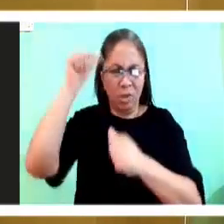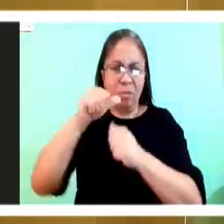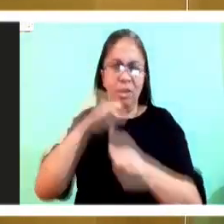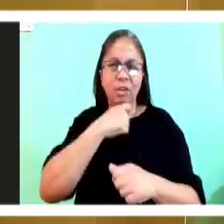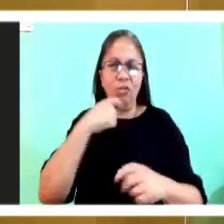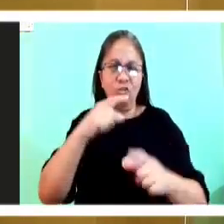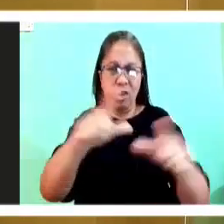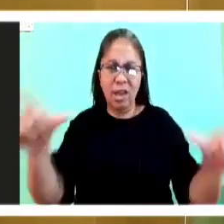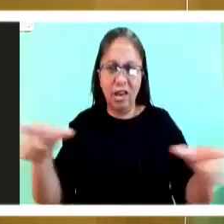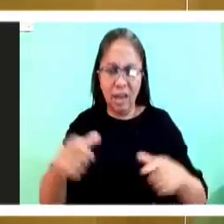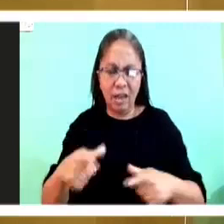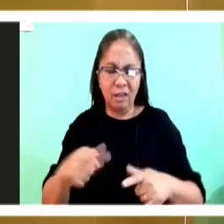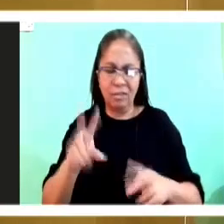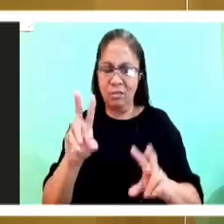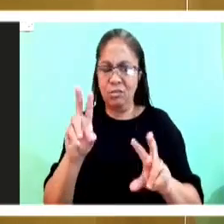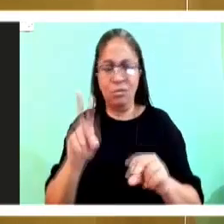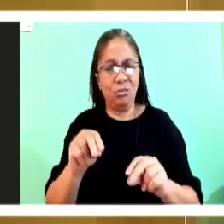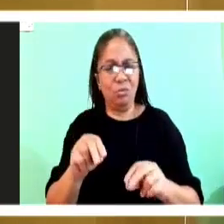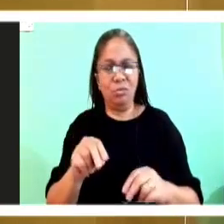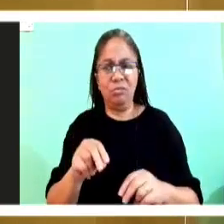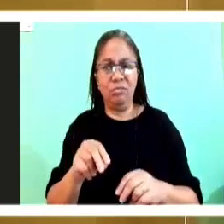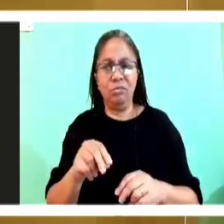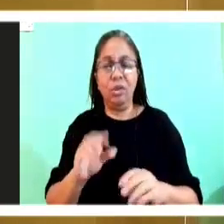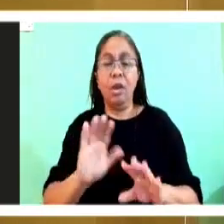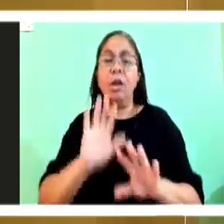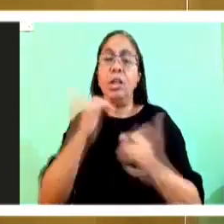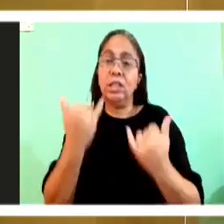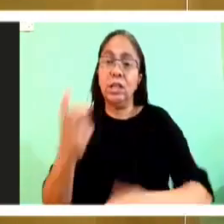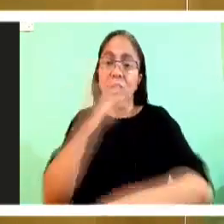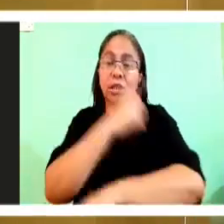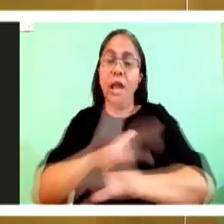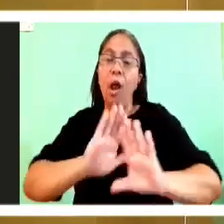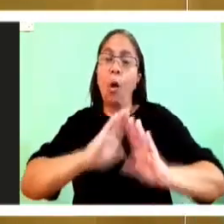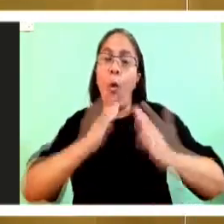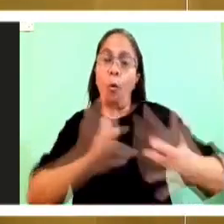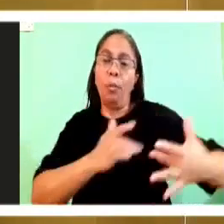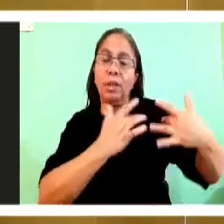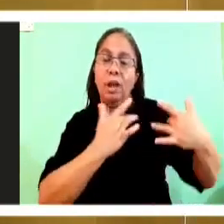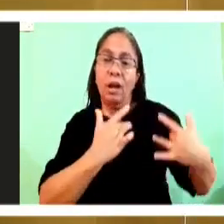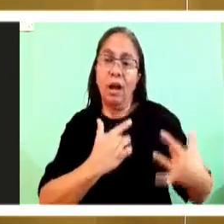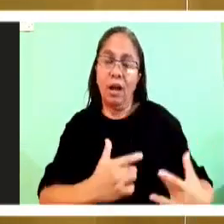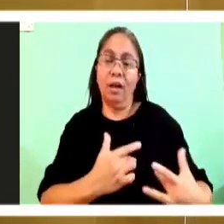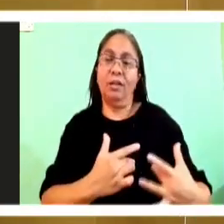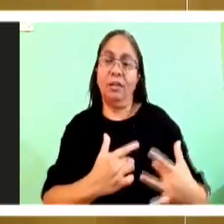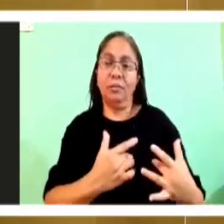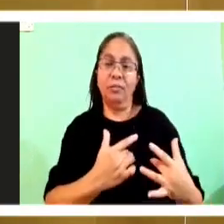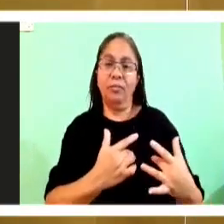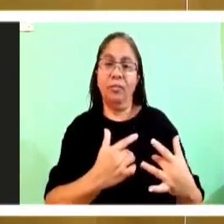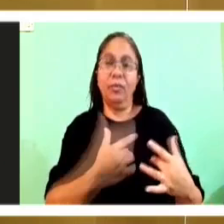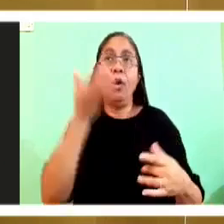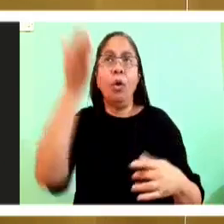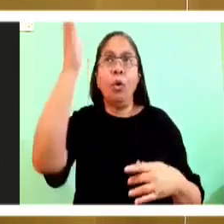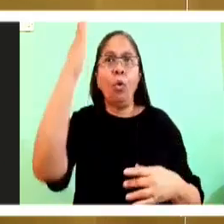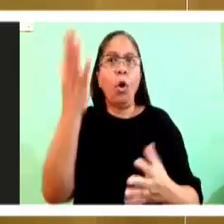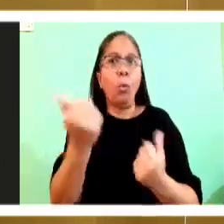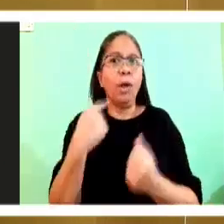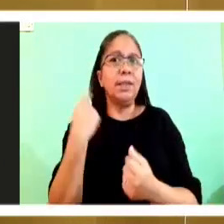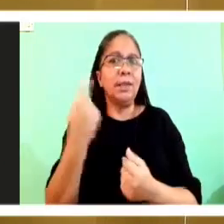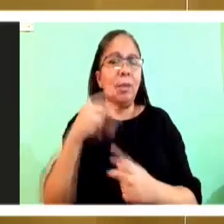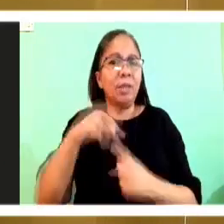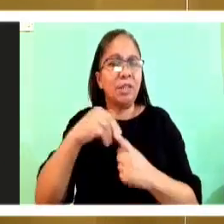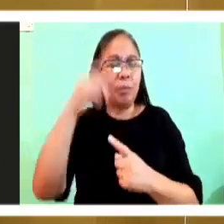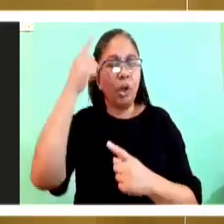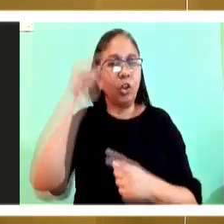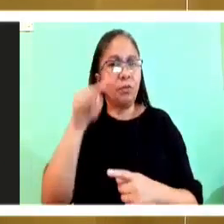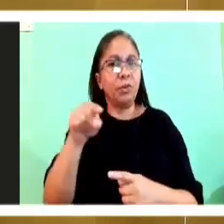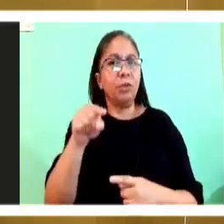test. Open wide your hearts to the living God. God wants something with your life. He wants